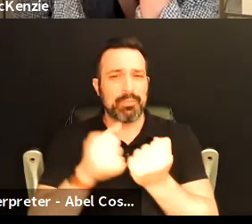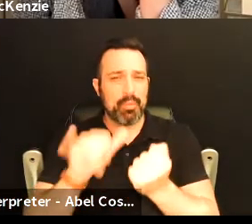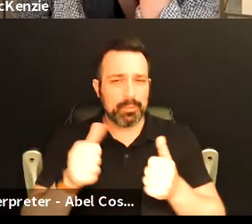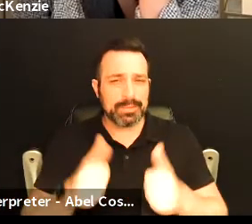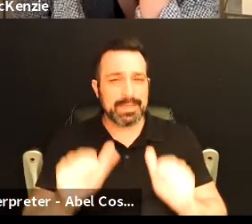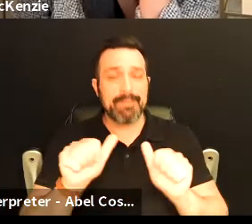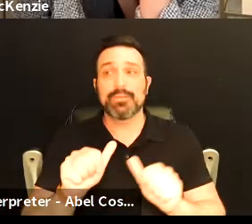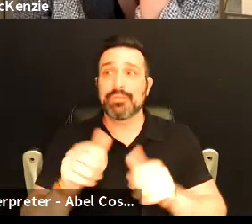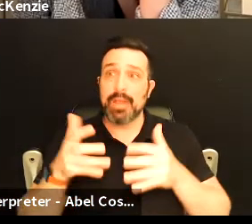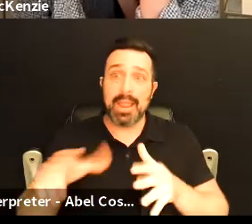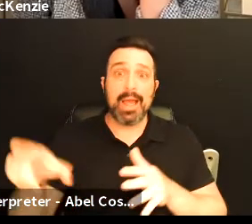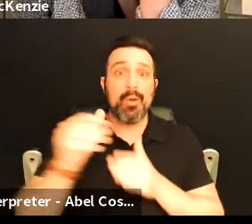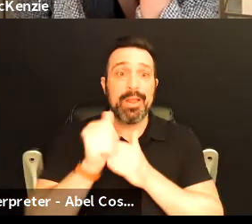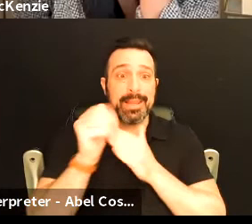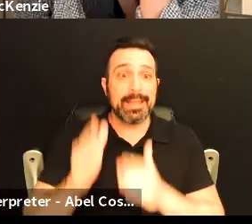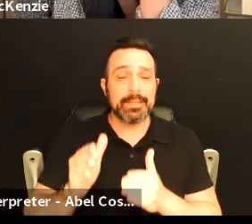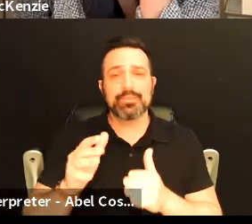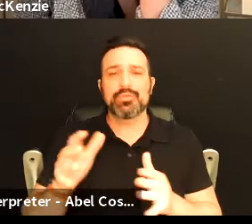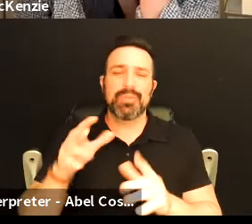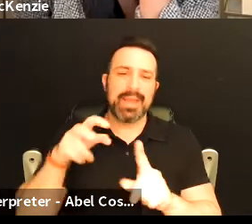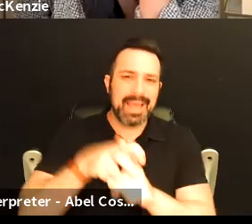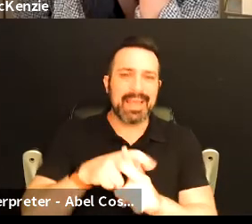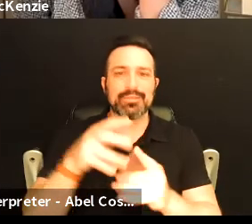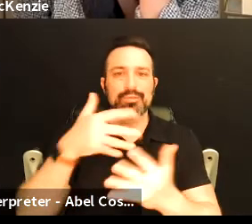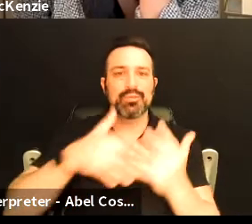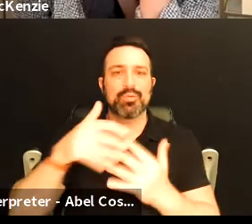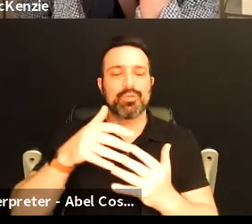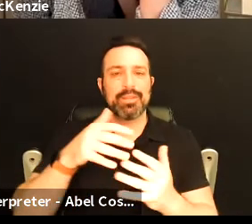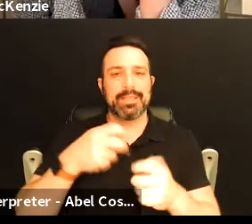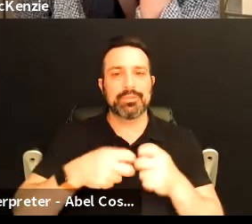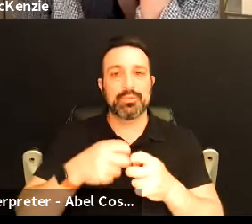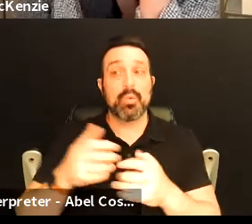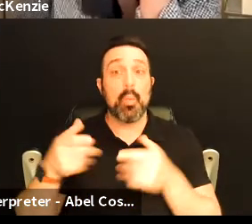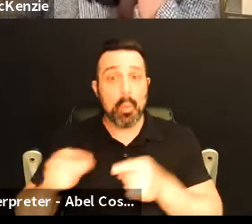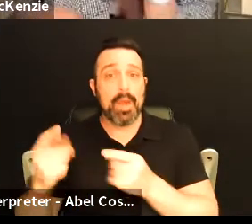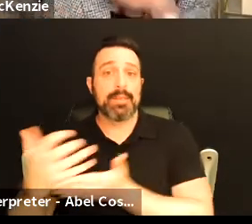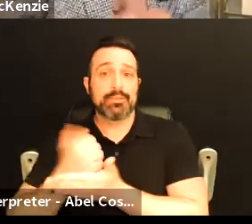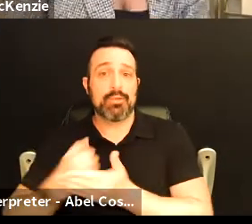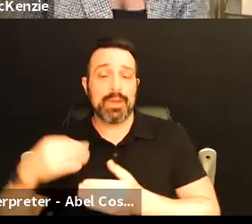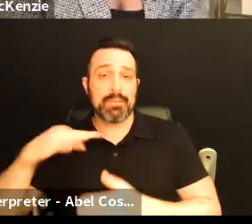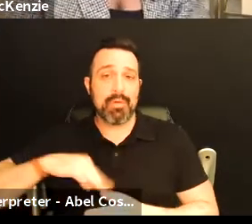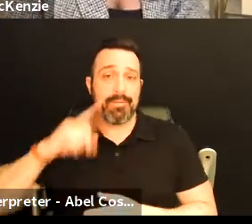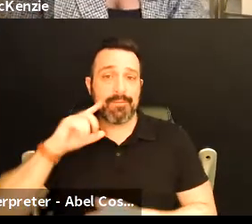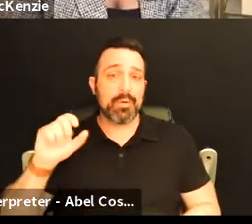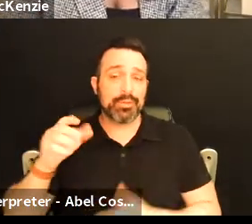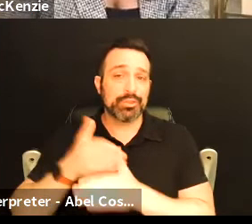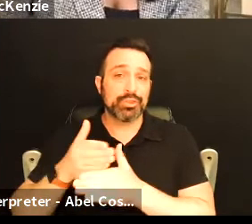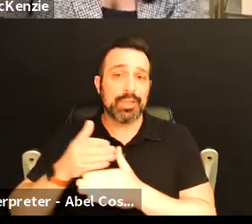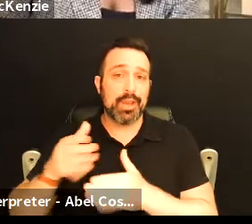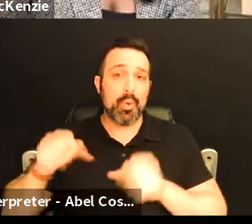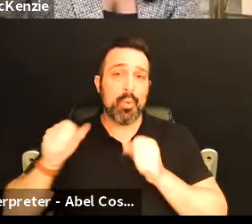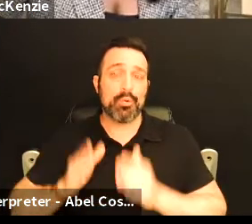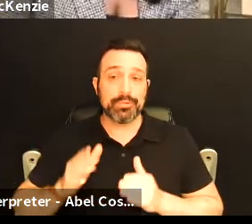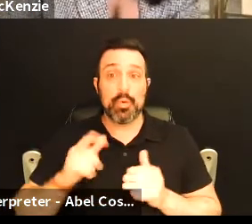leaders to tackle social issues while generating profit for shareholders. So with that I am really